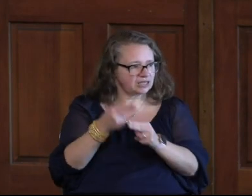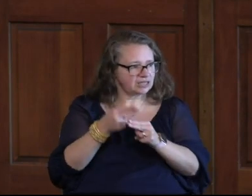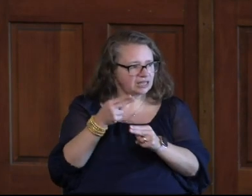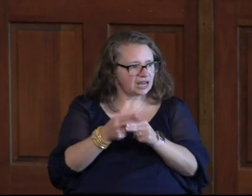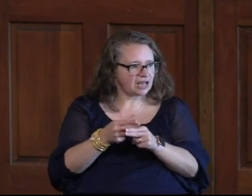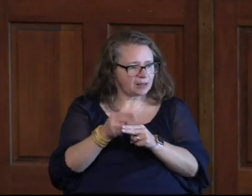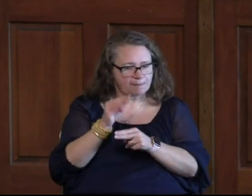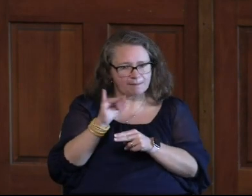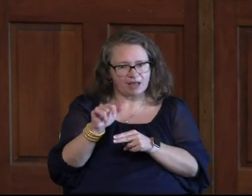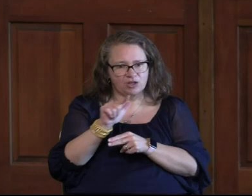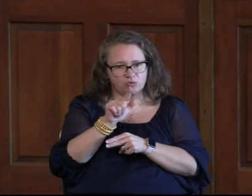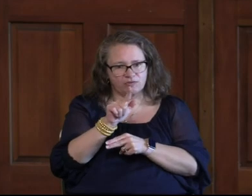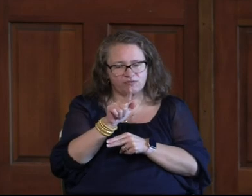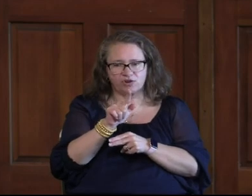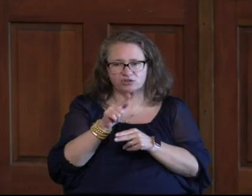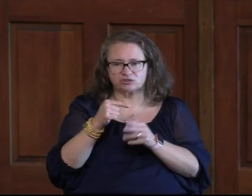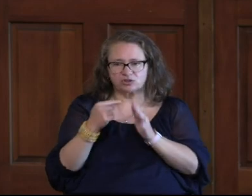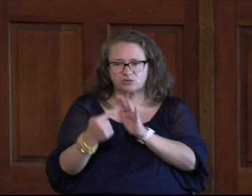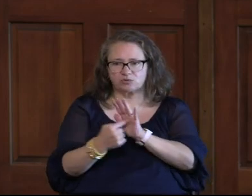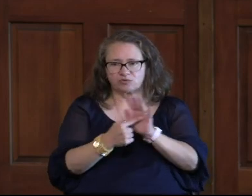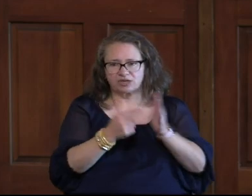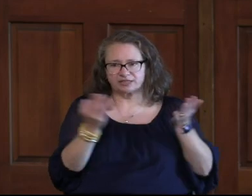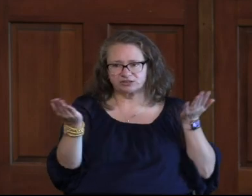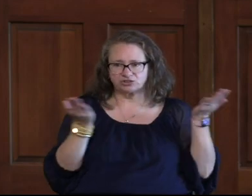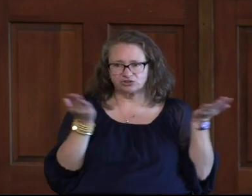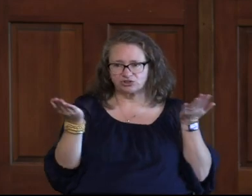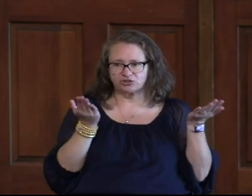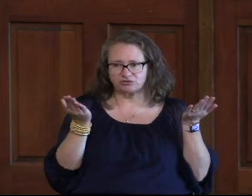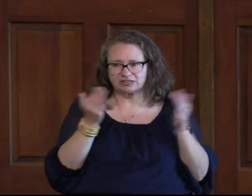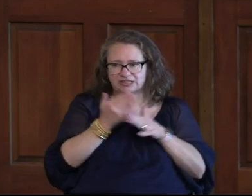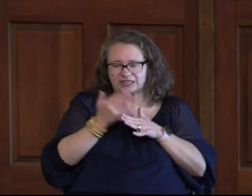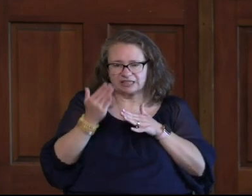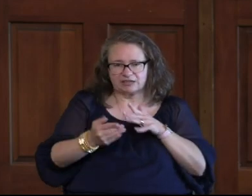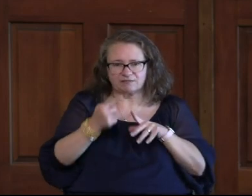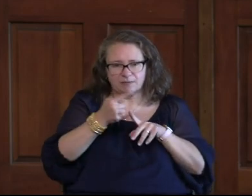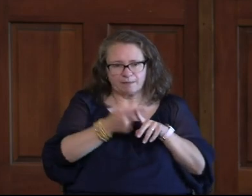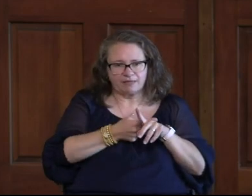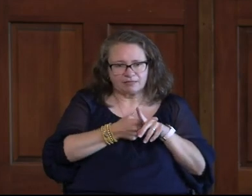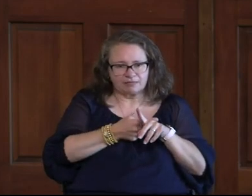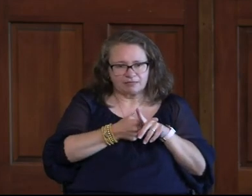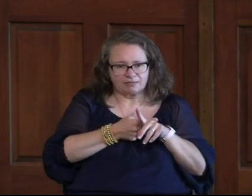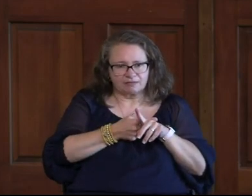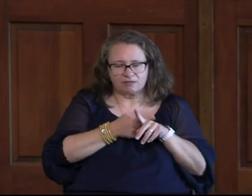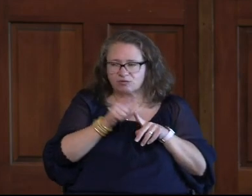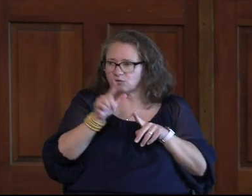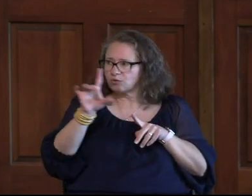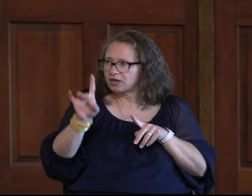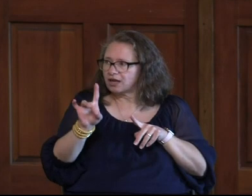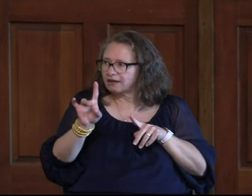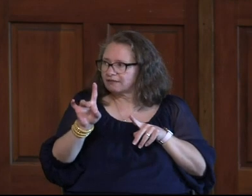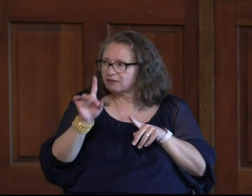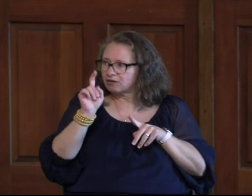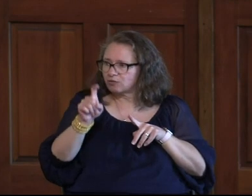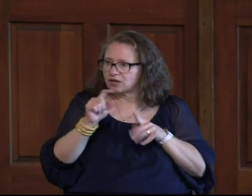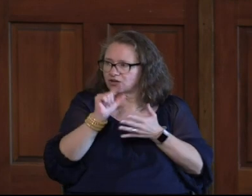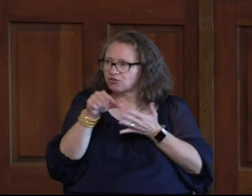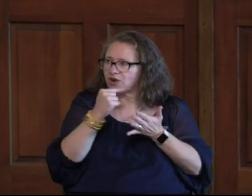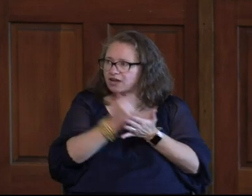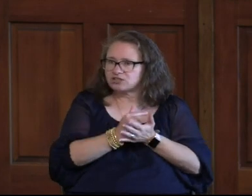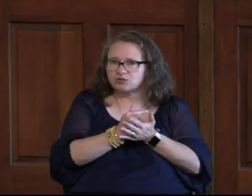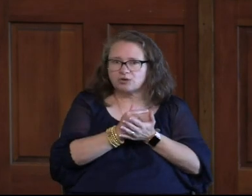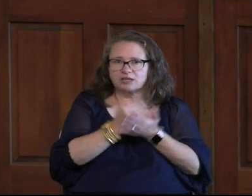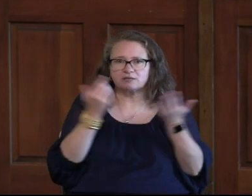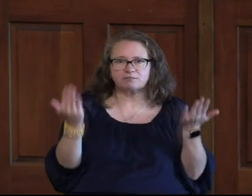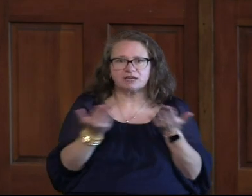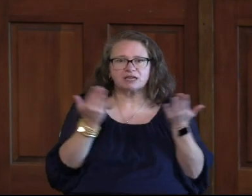of the graduate By May 21st We want to recognize them In the service At the end of the month And we need the graduate To be